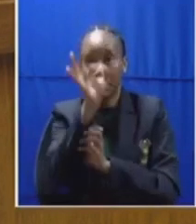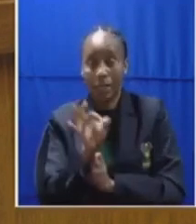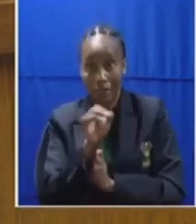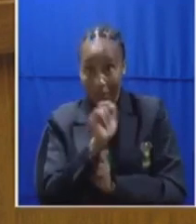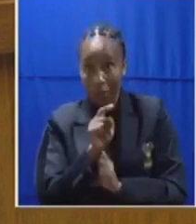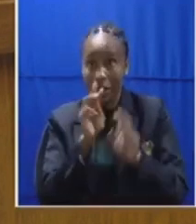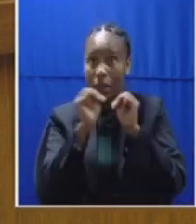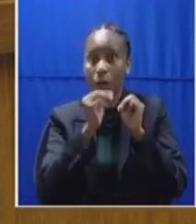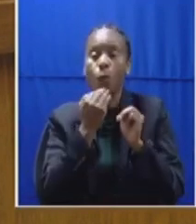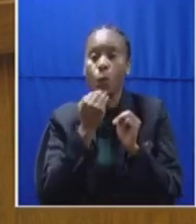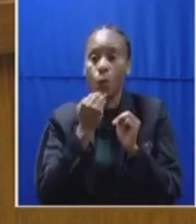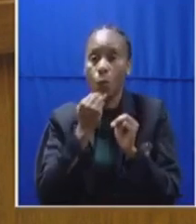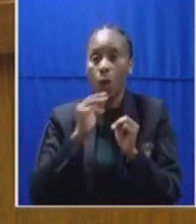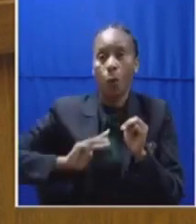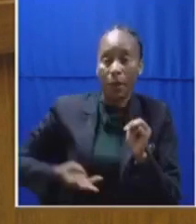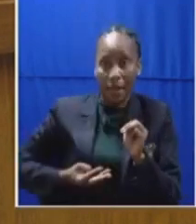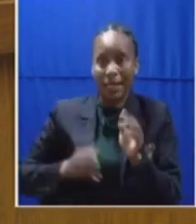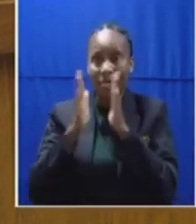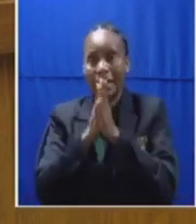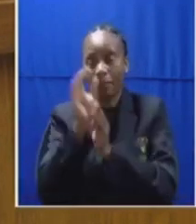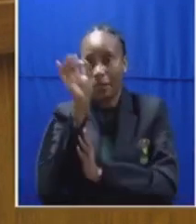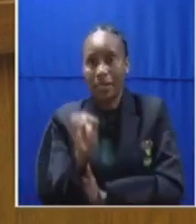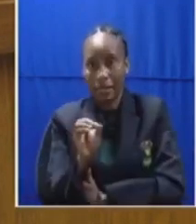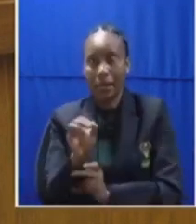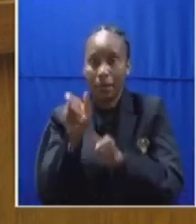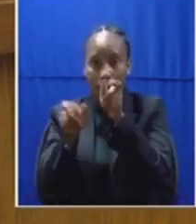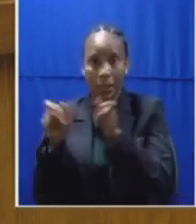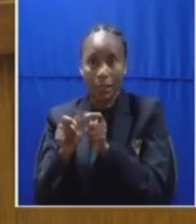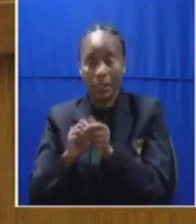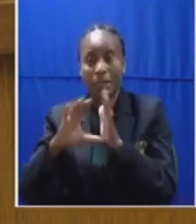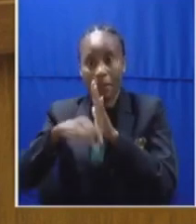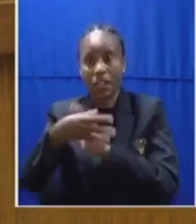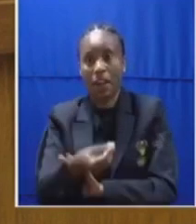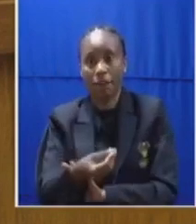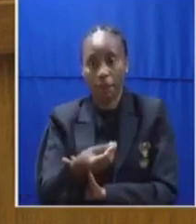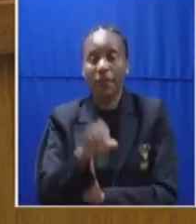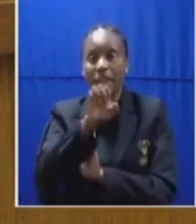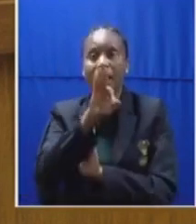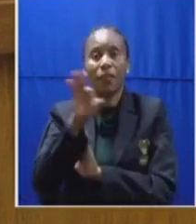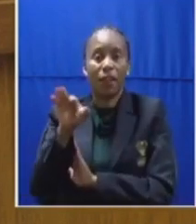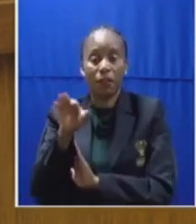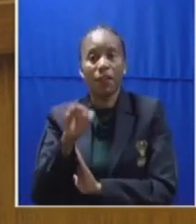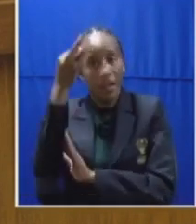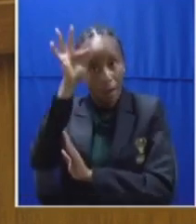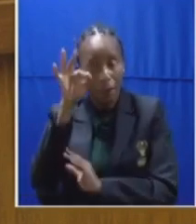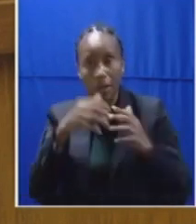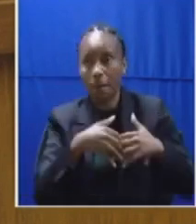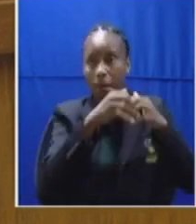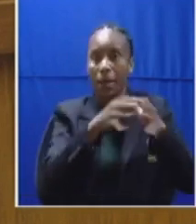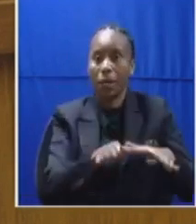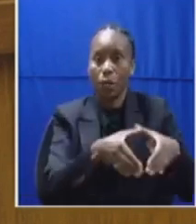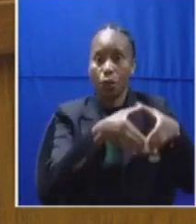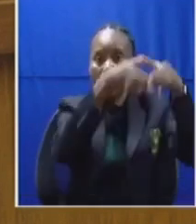and 10% being people living with disability. The EFF government will establish an incubation program